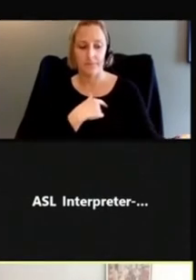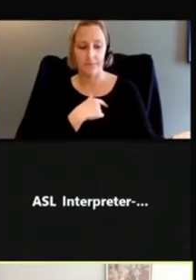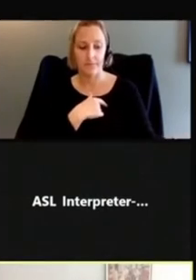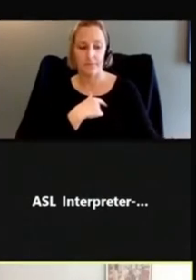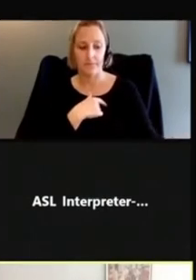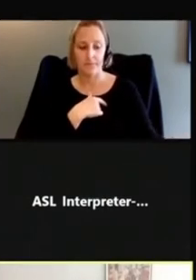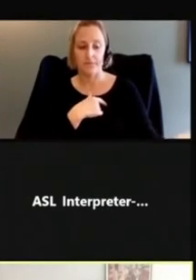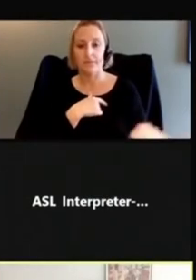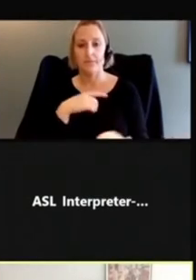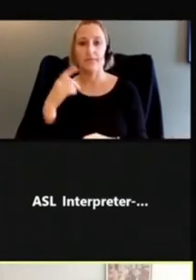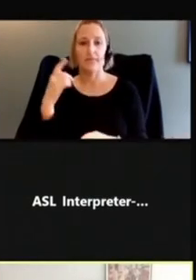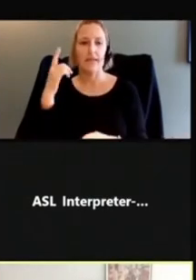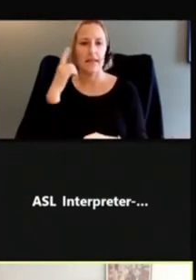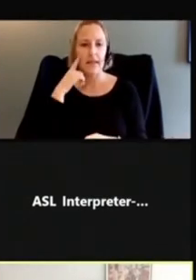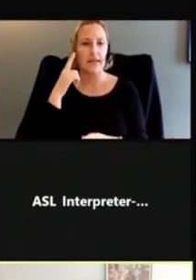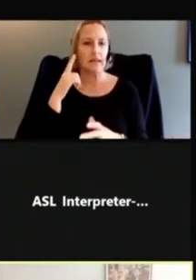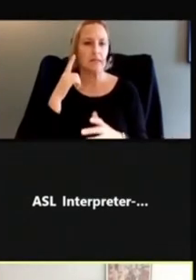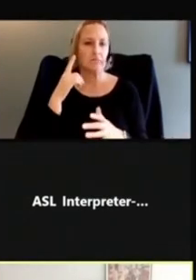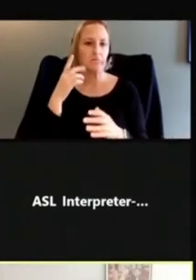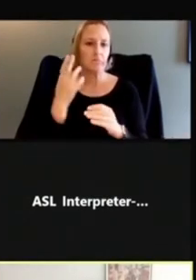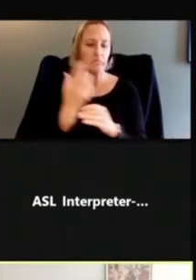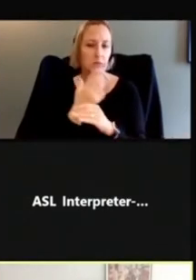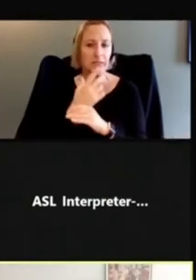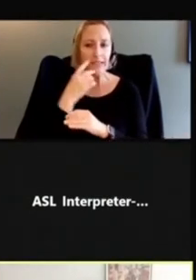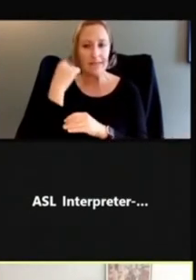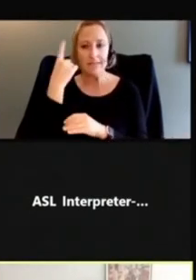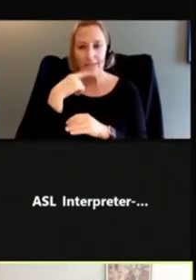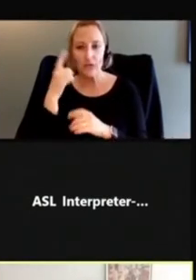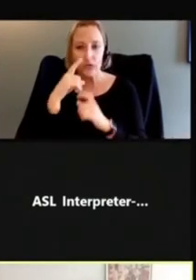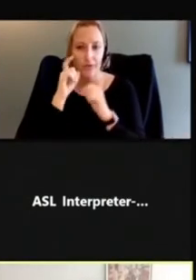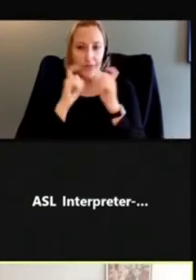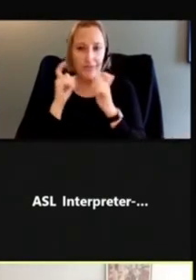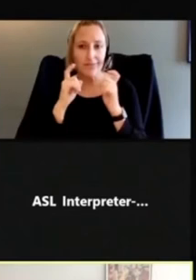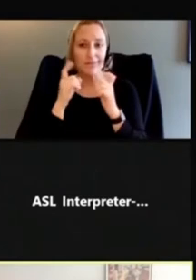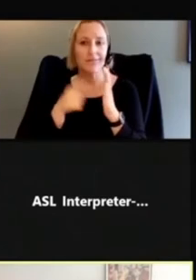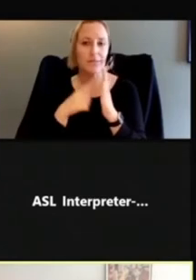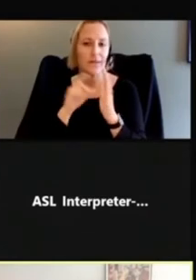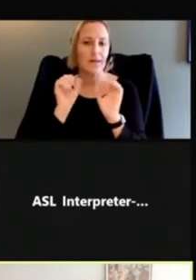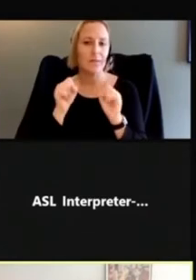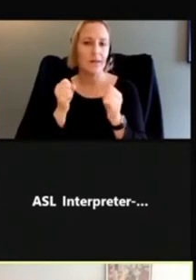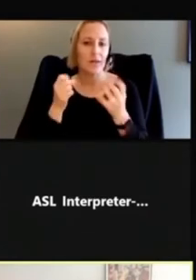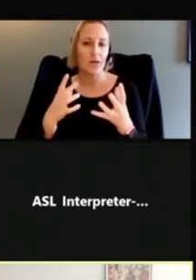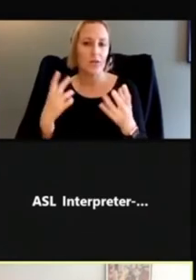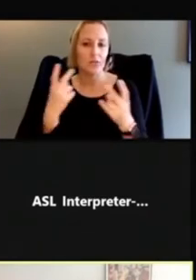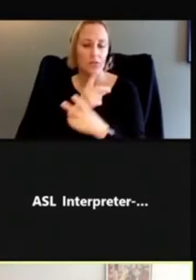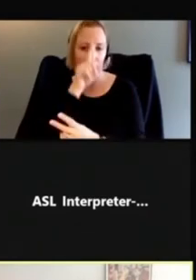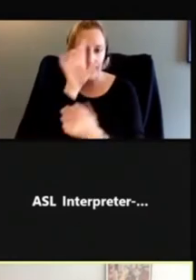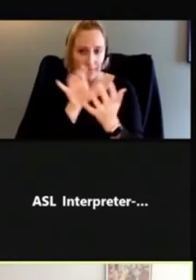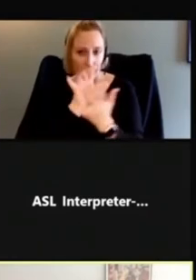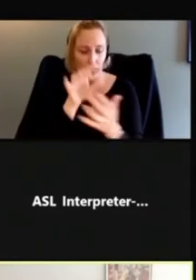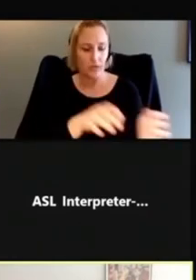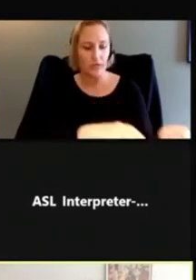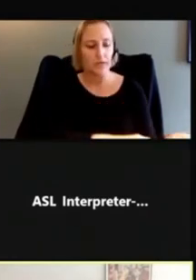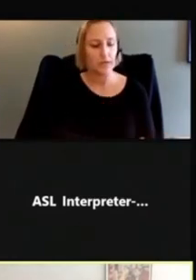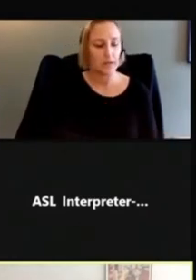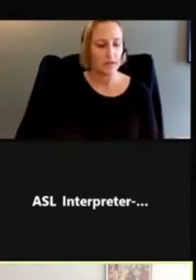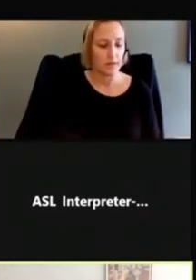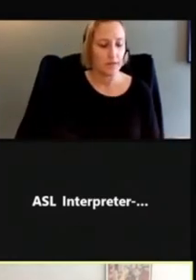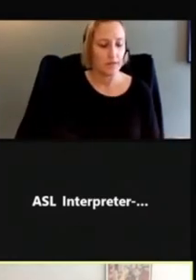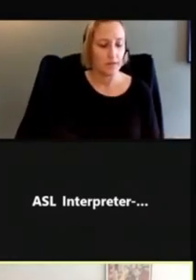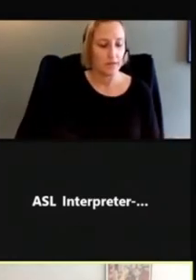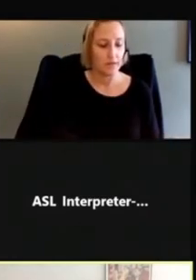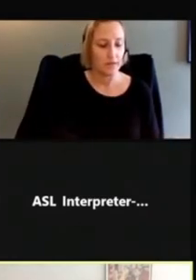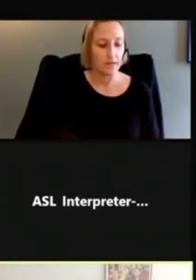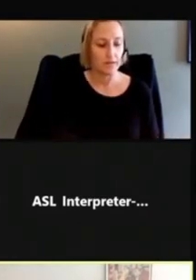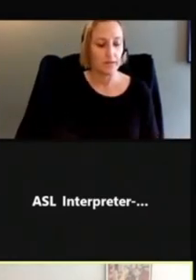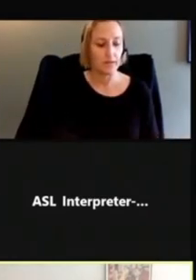it a little bit more confusing for the viewer. And here we have another good point to remember if